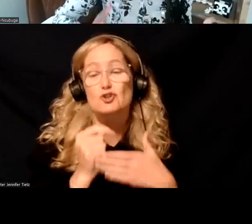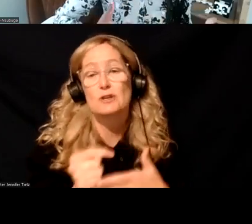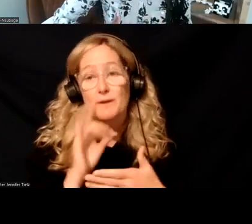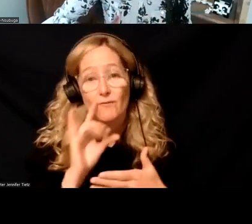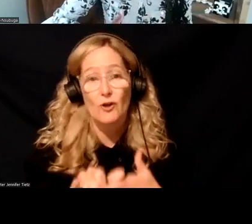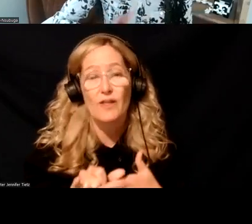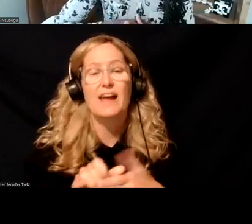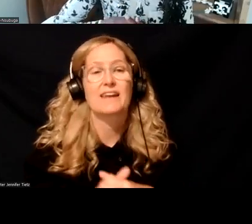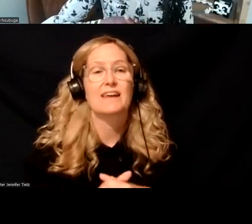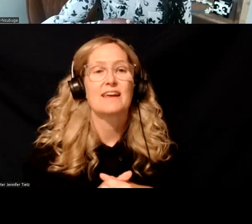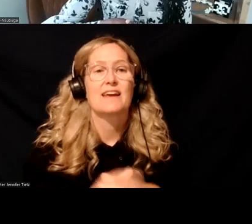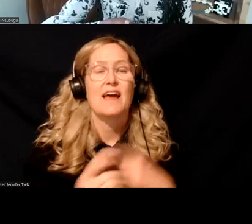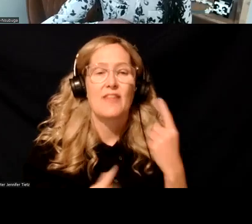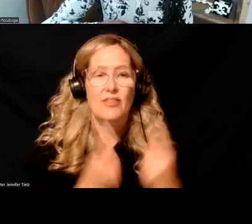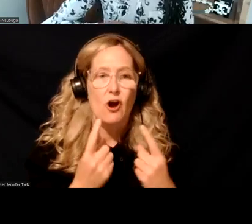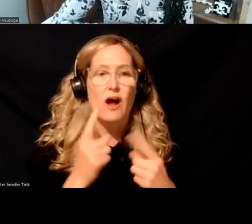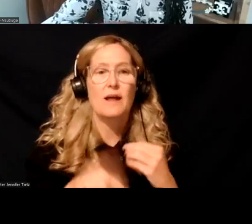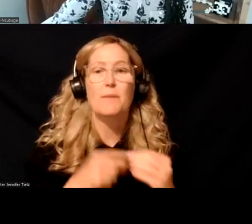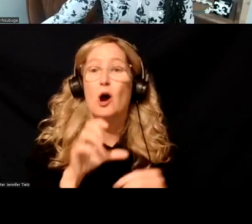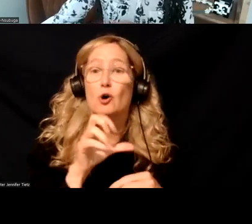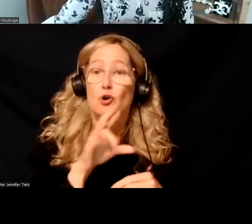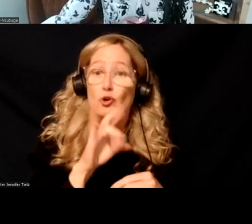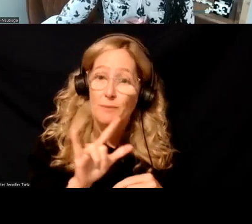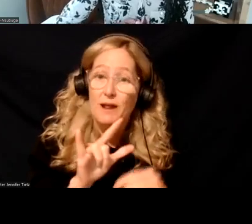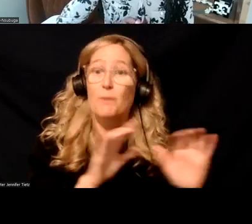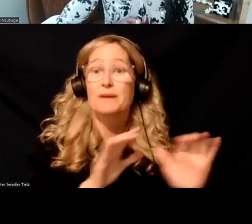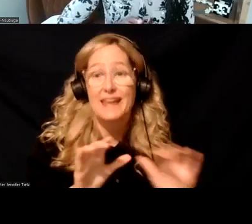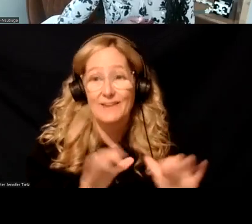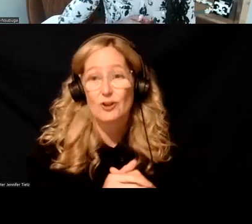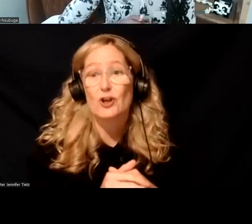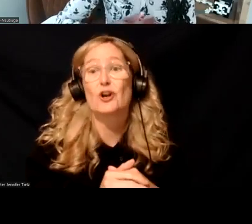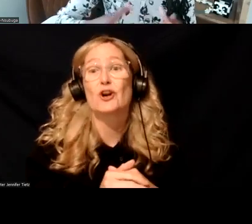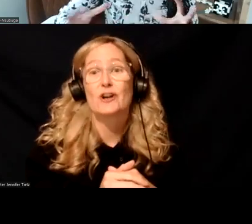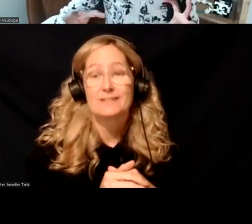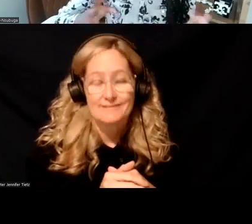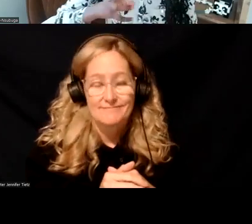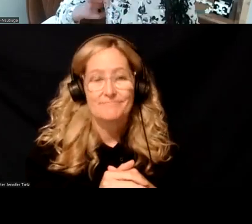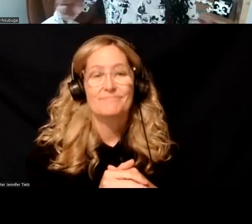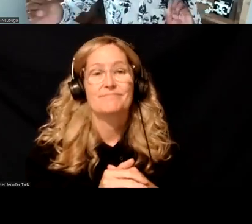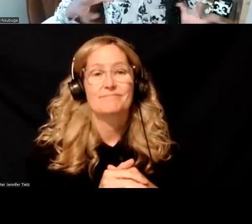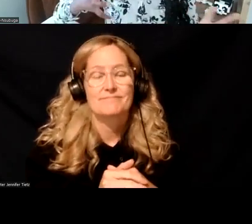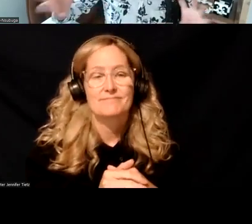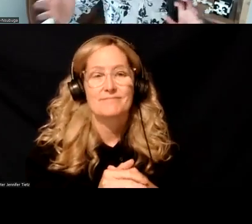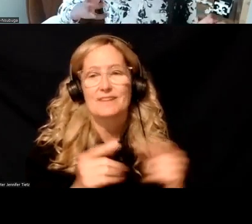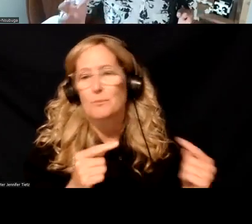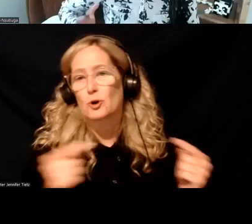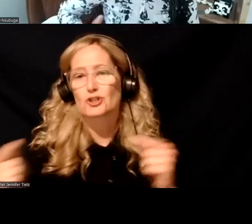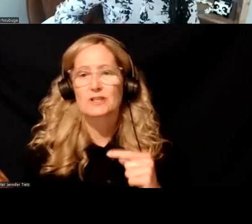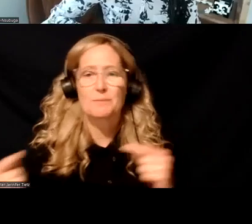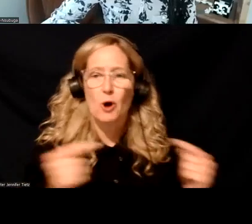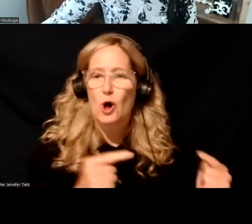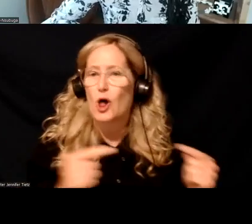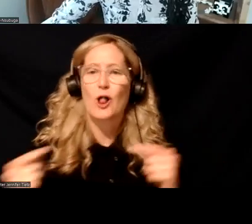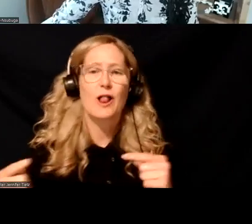And that the thought to, uh, criminalize, uh, behaviors, um, and, and there was just this push and pull that,